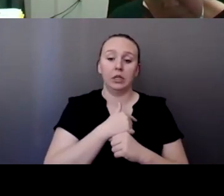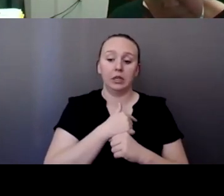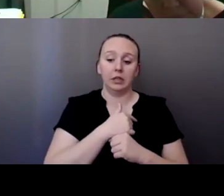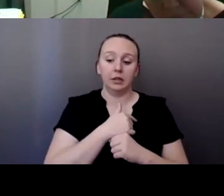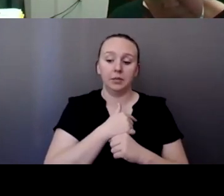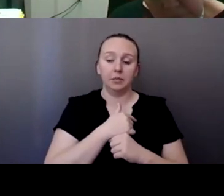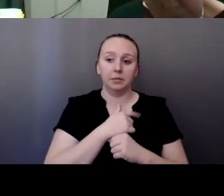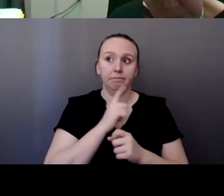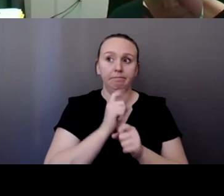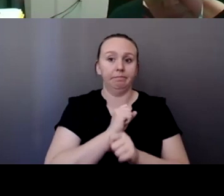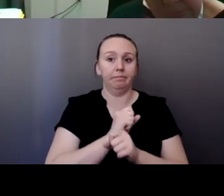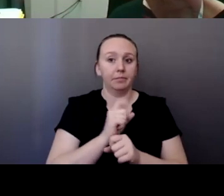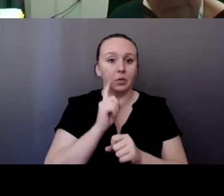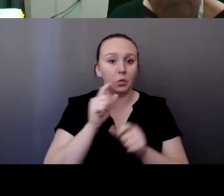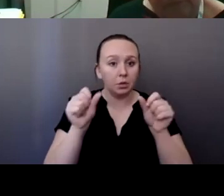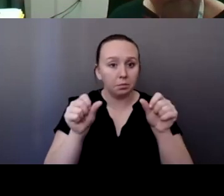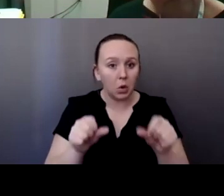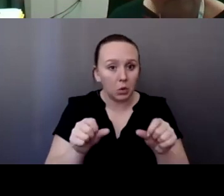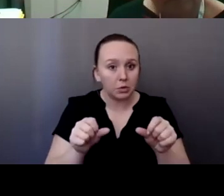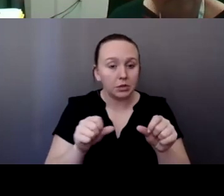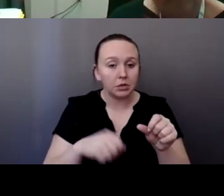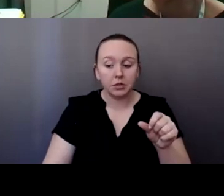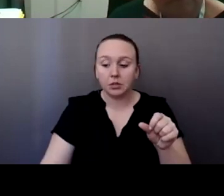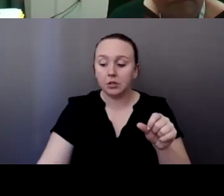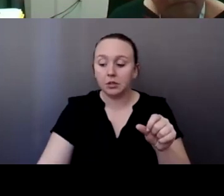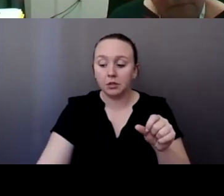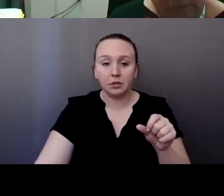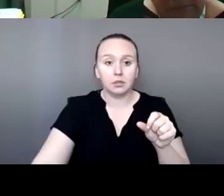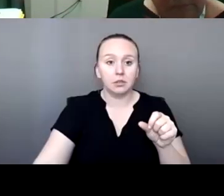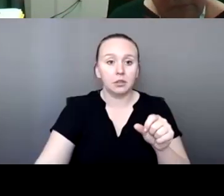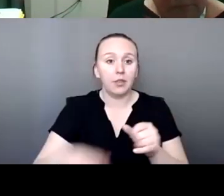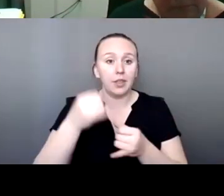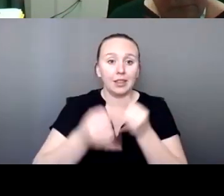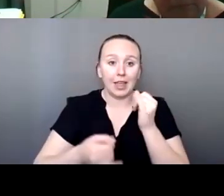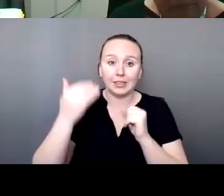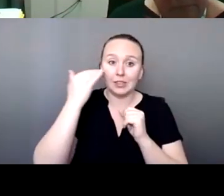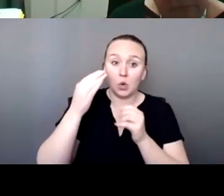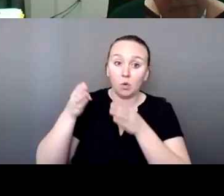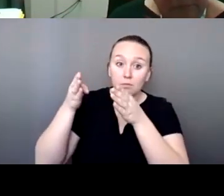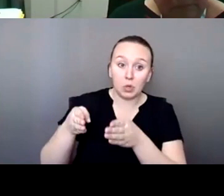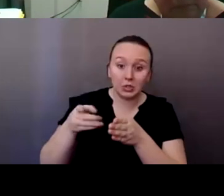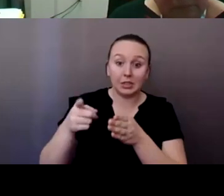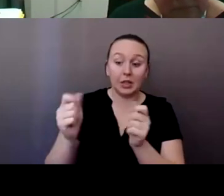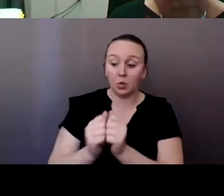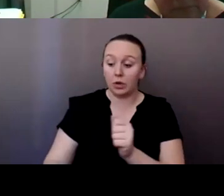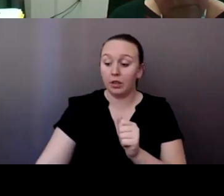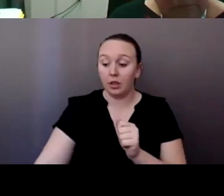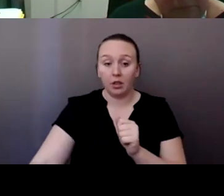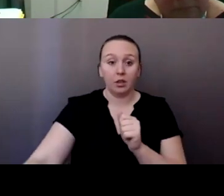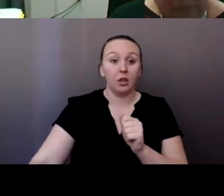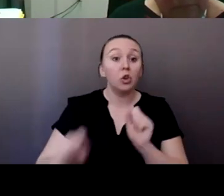last known person she has been, she is with, and it could be a male. So it makes the male very